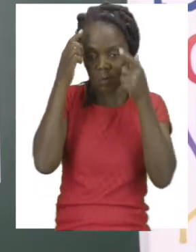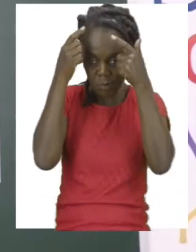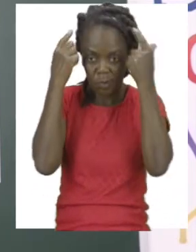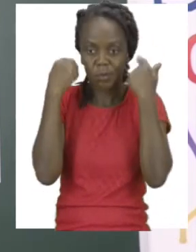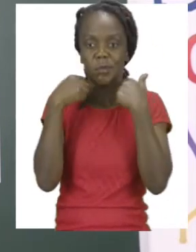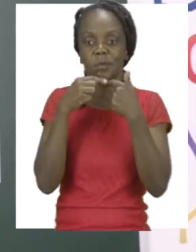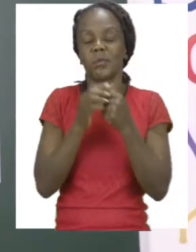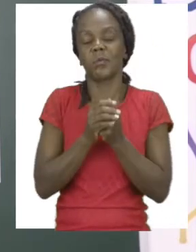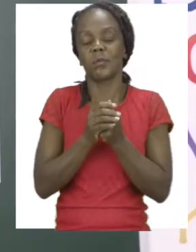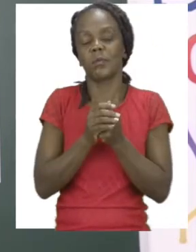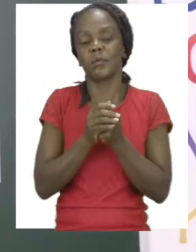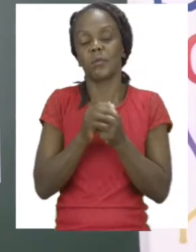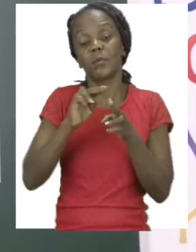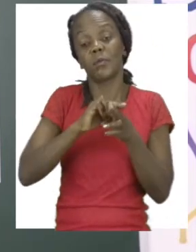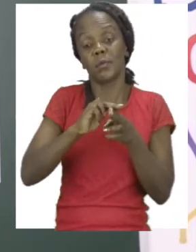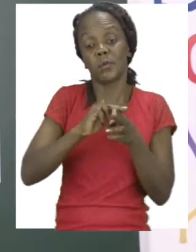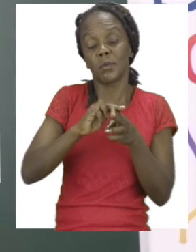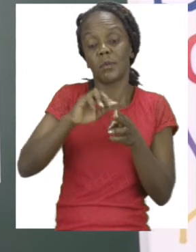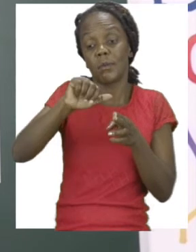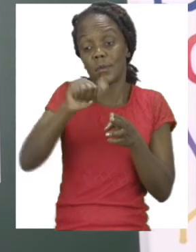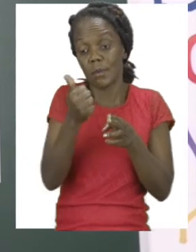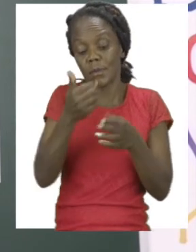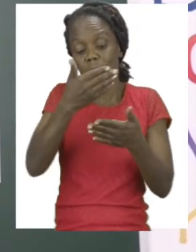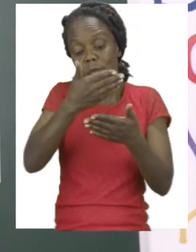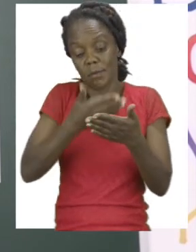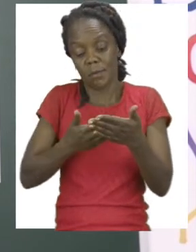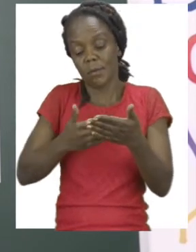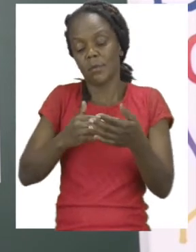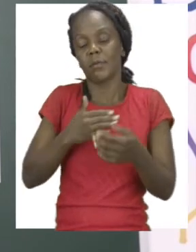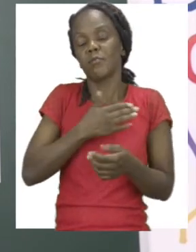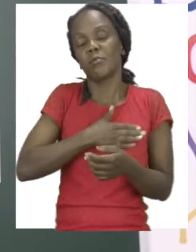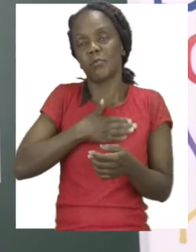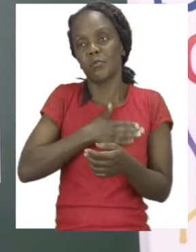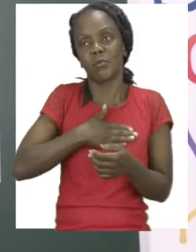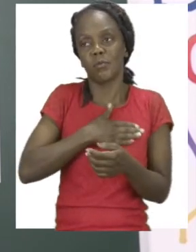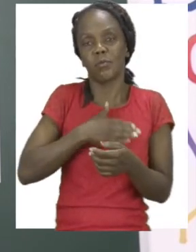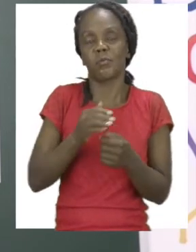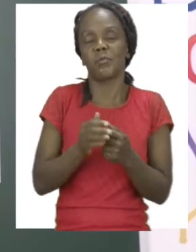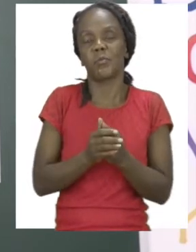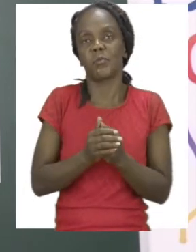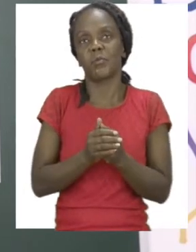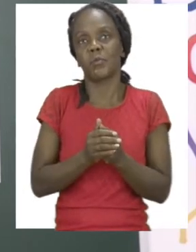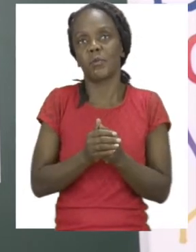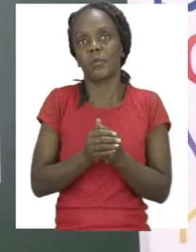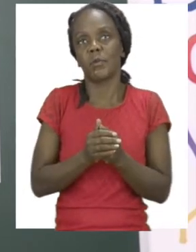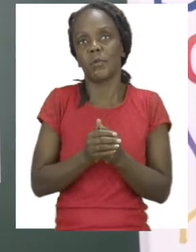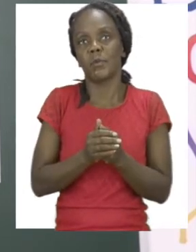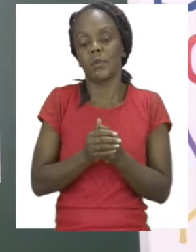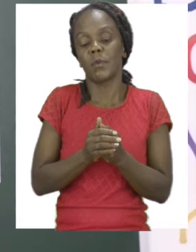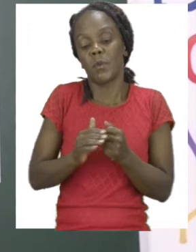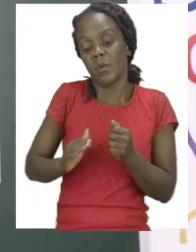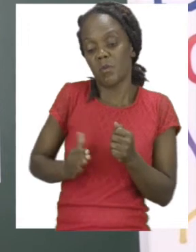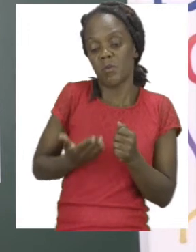like. Magazine papers that are colorful, or other colorful papers, like a newspaper.